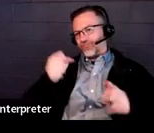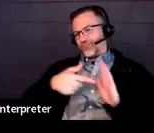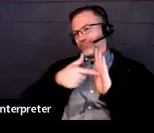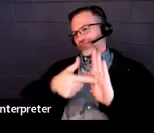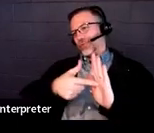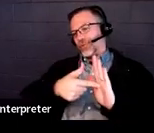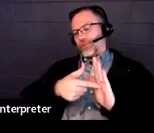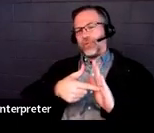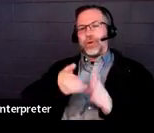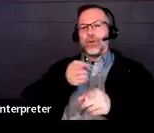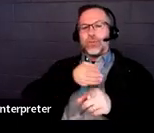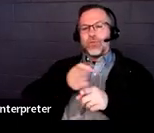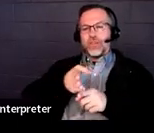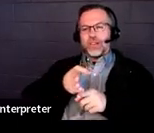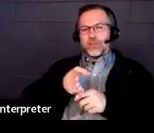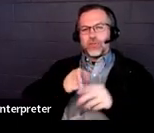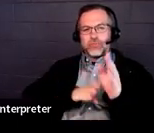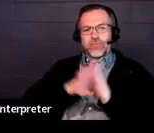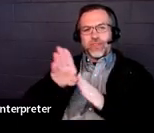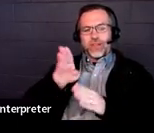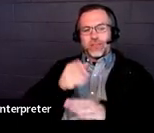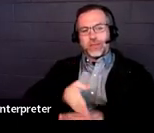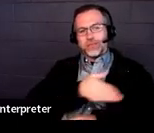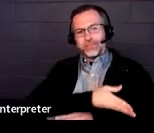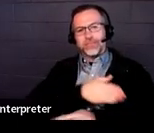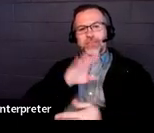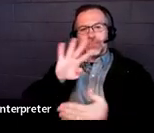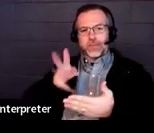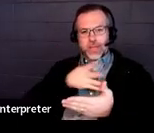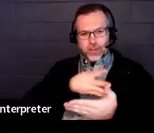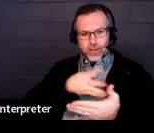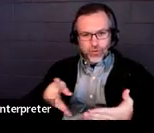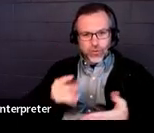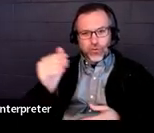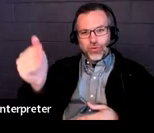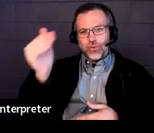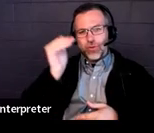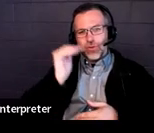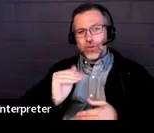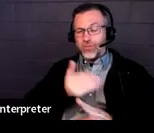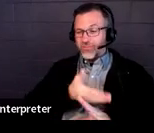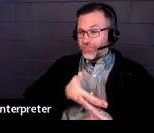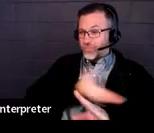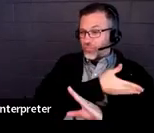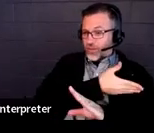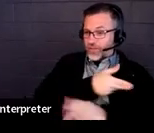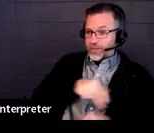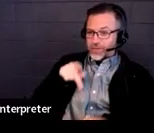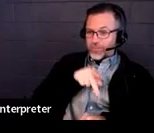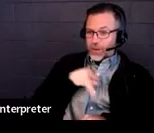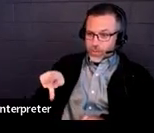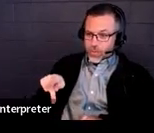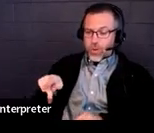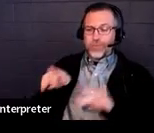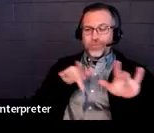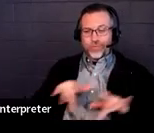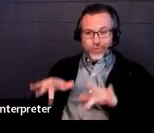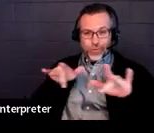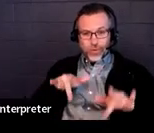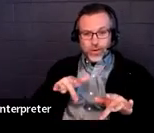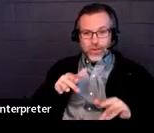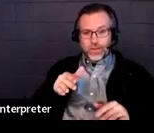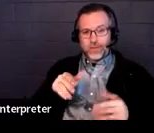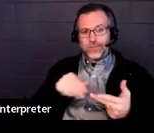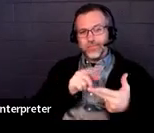the professional development calendar, and we have the link to previous recordings and PowerPoints, and then